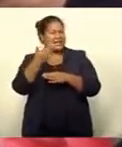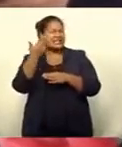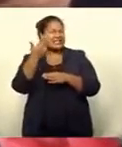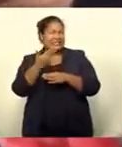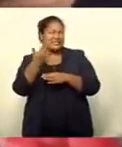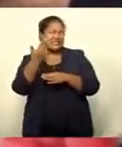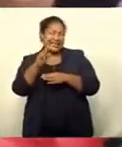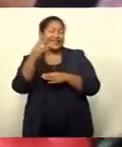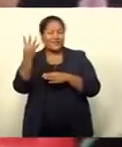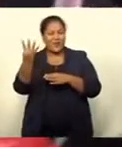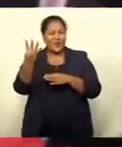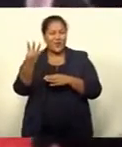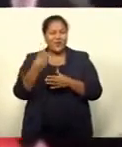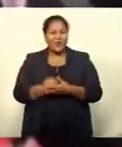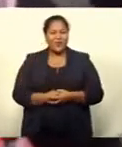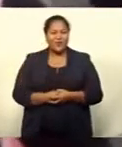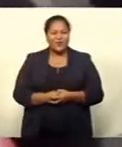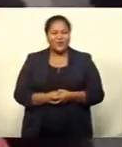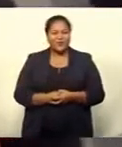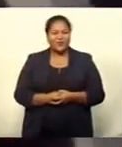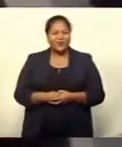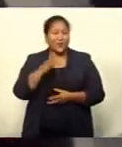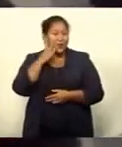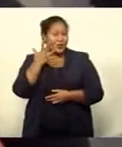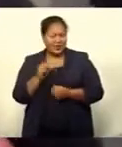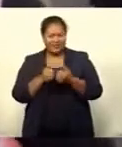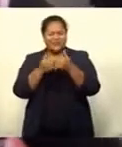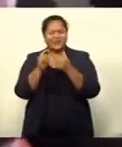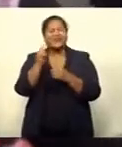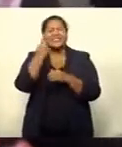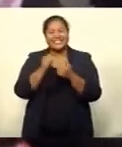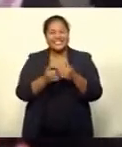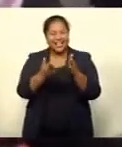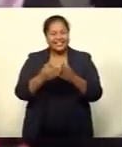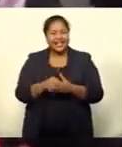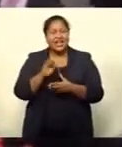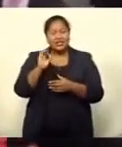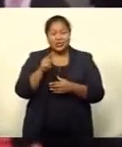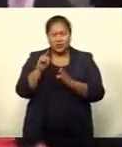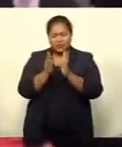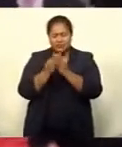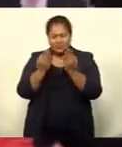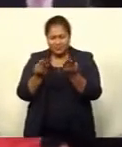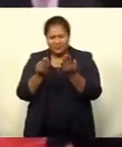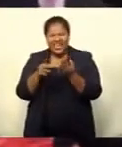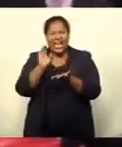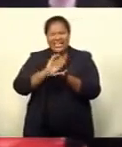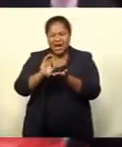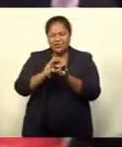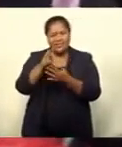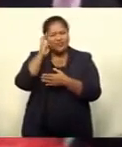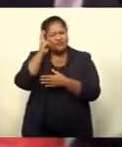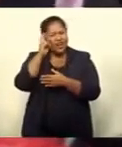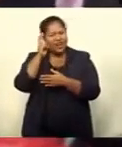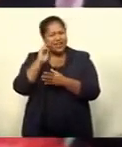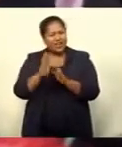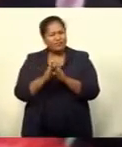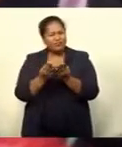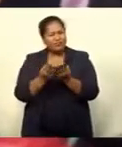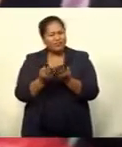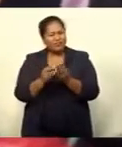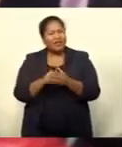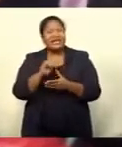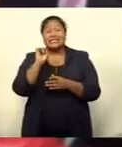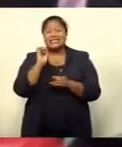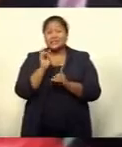when we had first started so the manual is a counselor training manual it's specifically